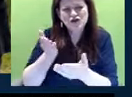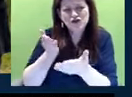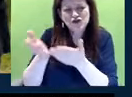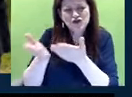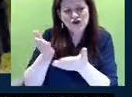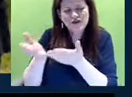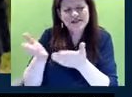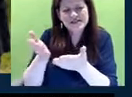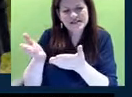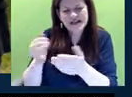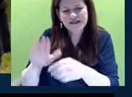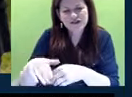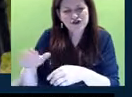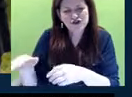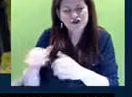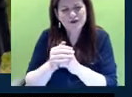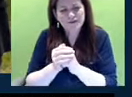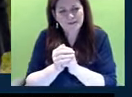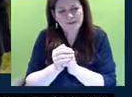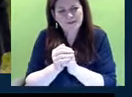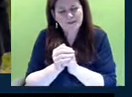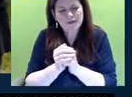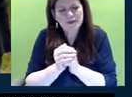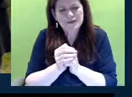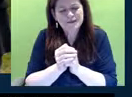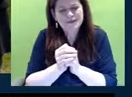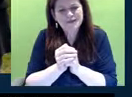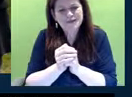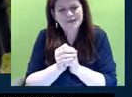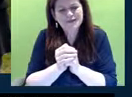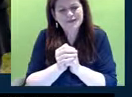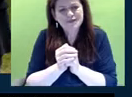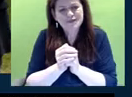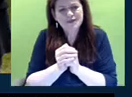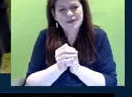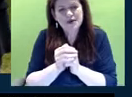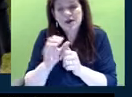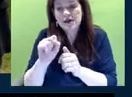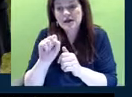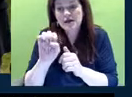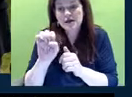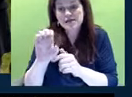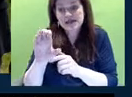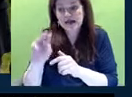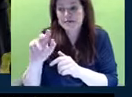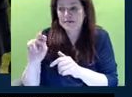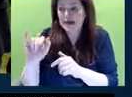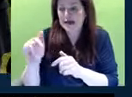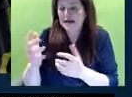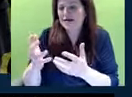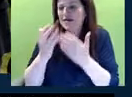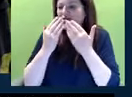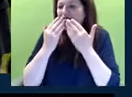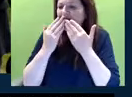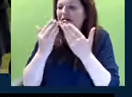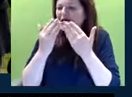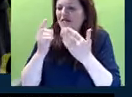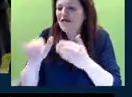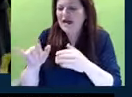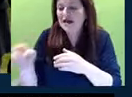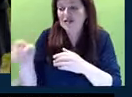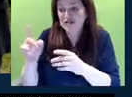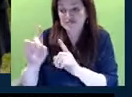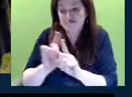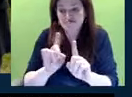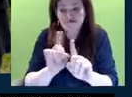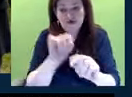servicing, servicing the children that need our help so much. So, Secretary Manning, I want to thank you for that. She took me on a tour